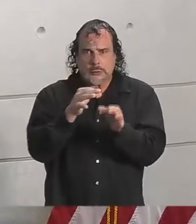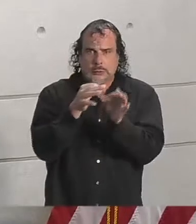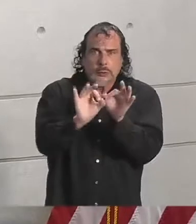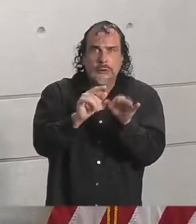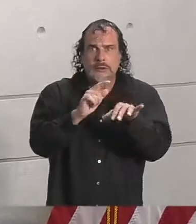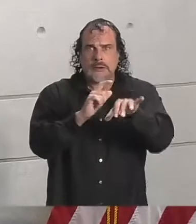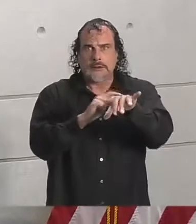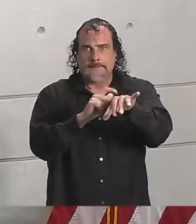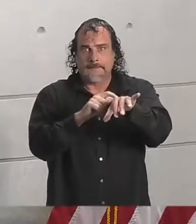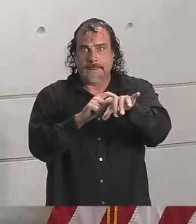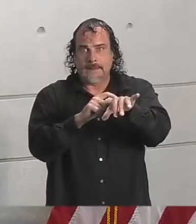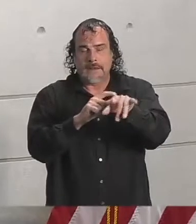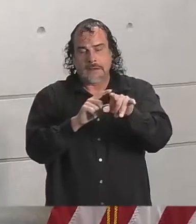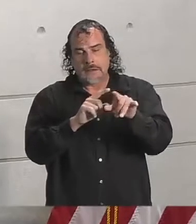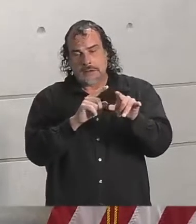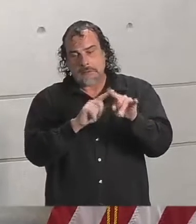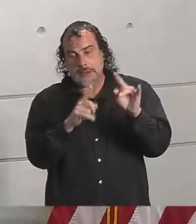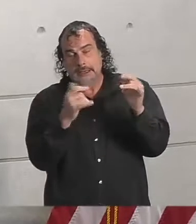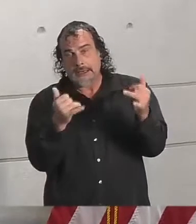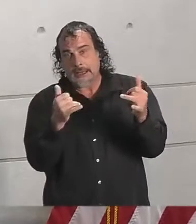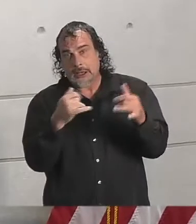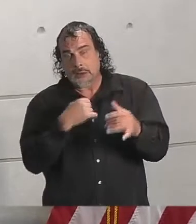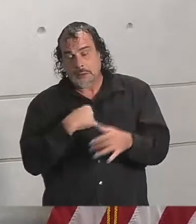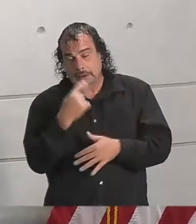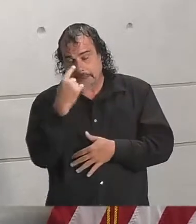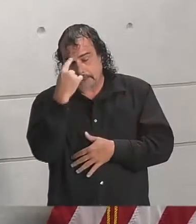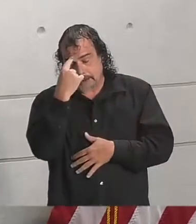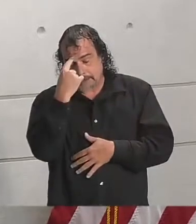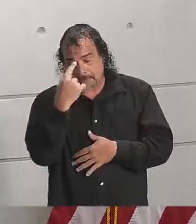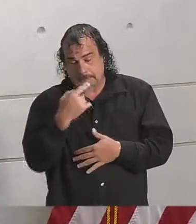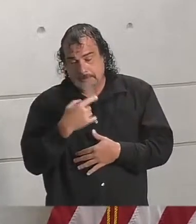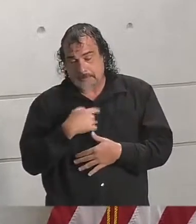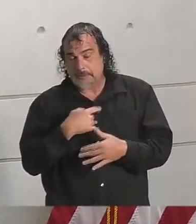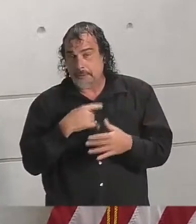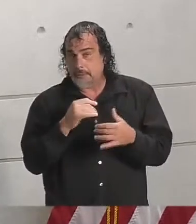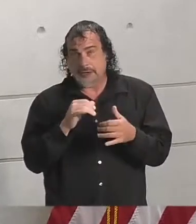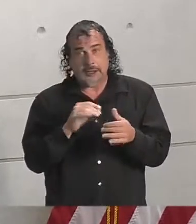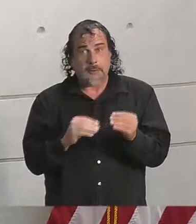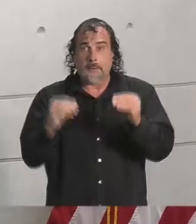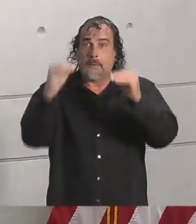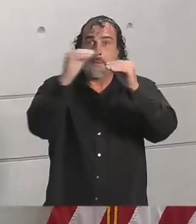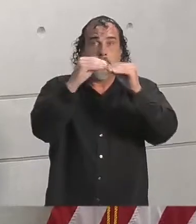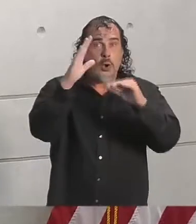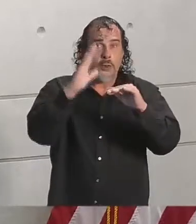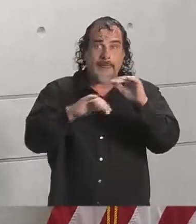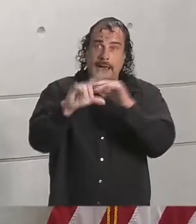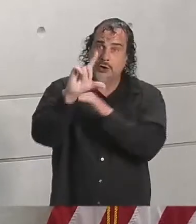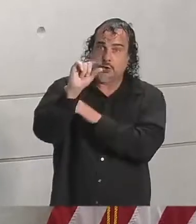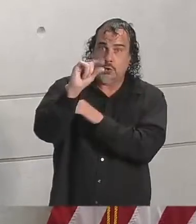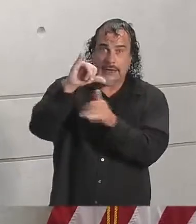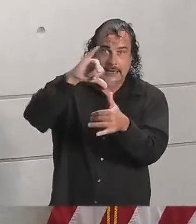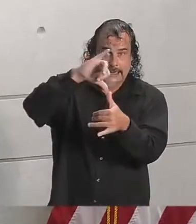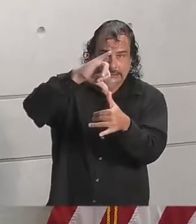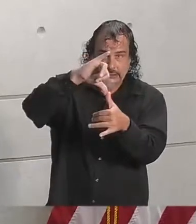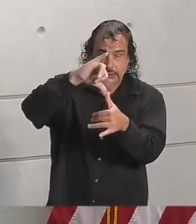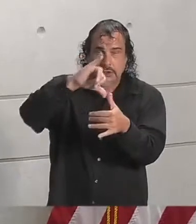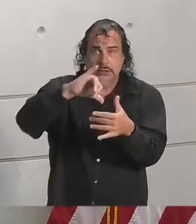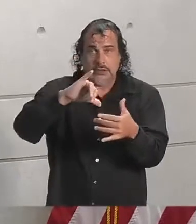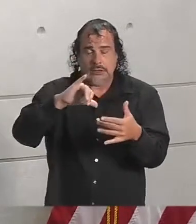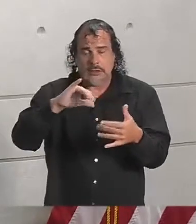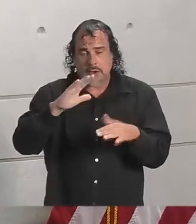At this point, it is anticipated that we could exceed 20 inches of rainfall on the